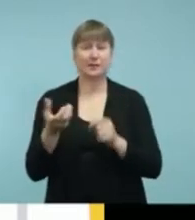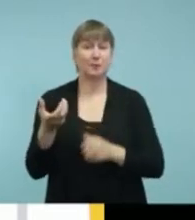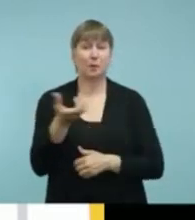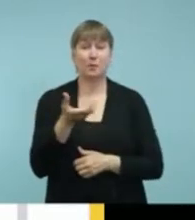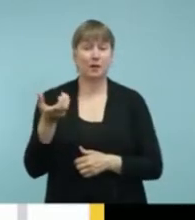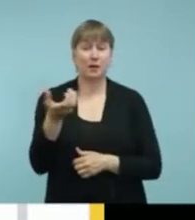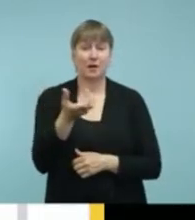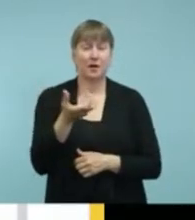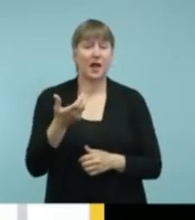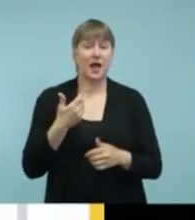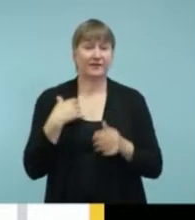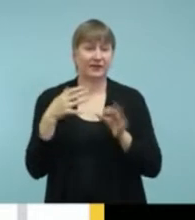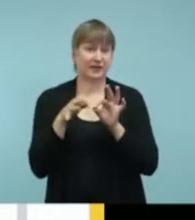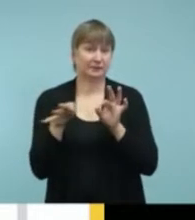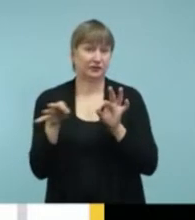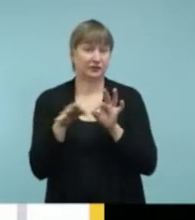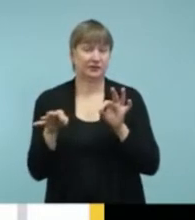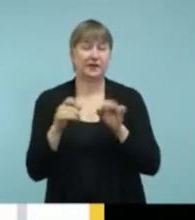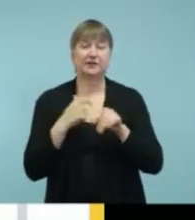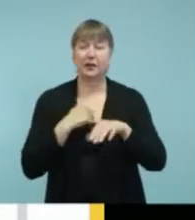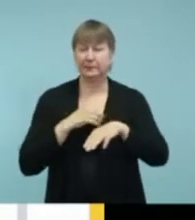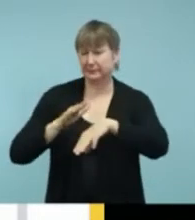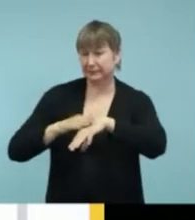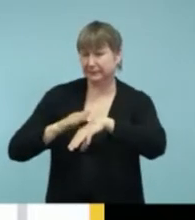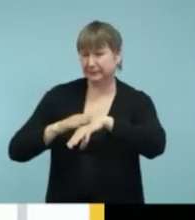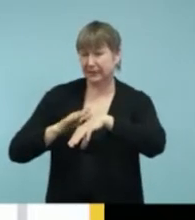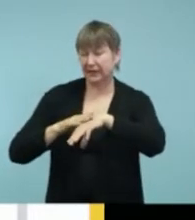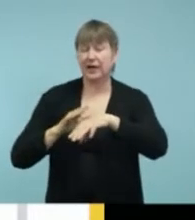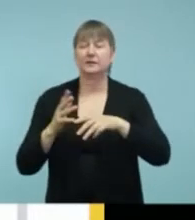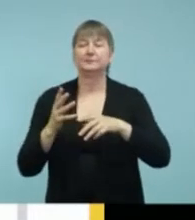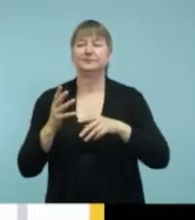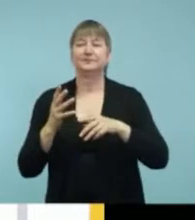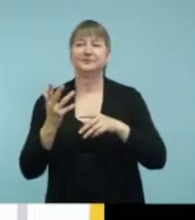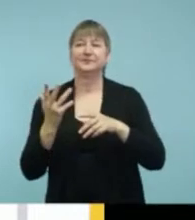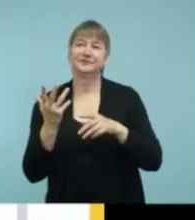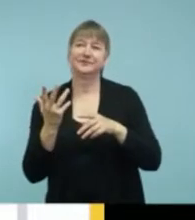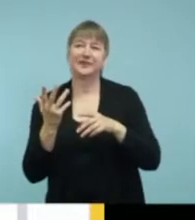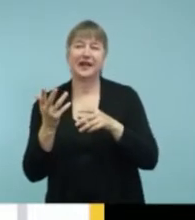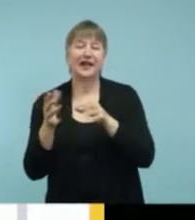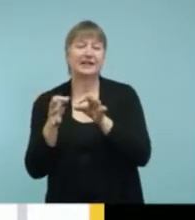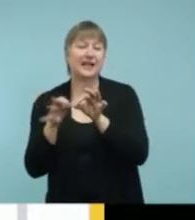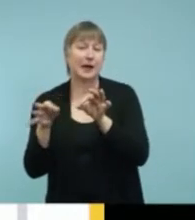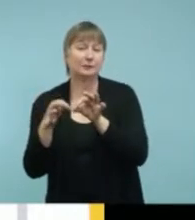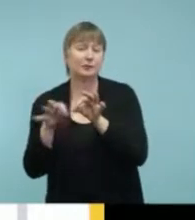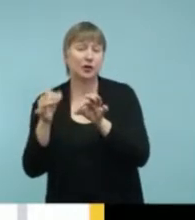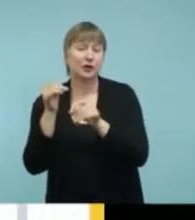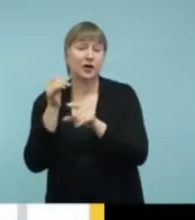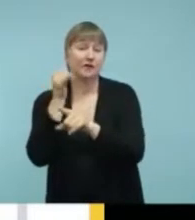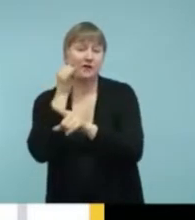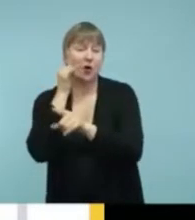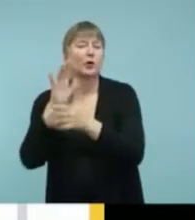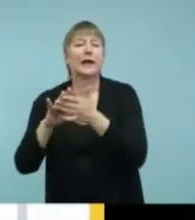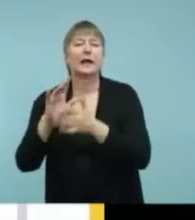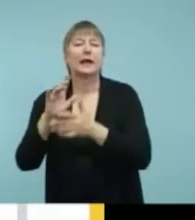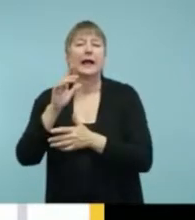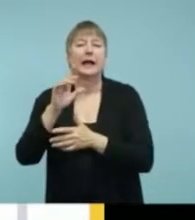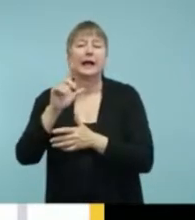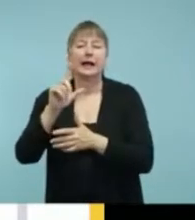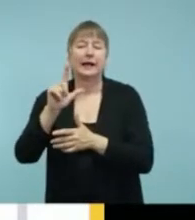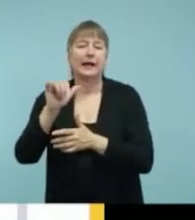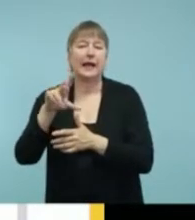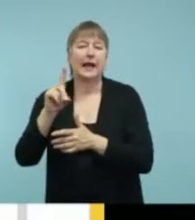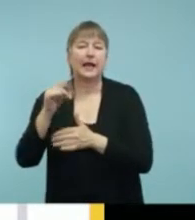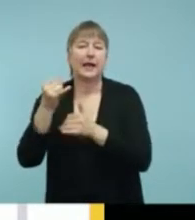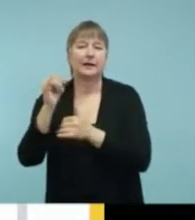my thing about caption telephone, either the landline phone, like I showed in the previous slide, or some of these,